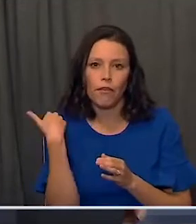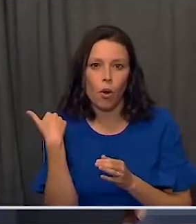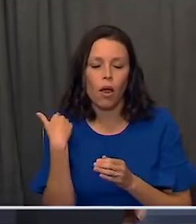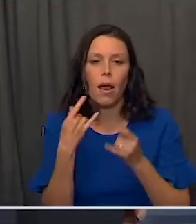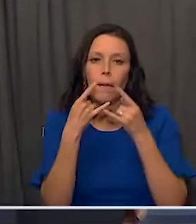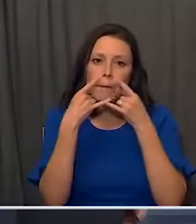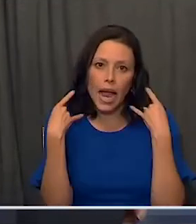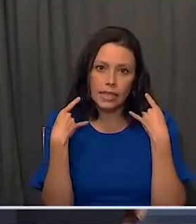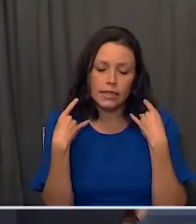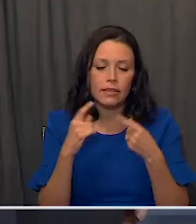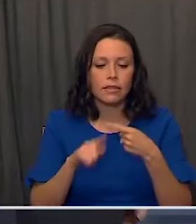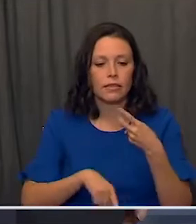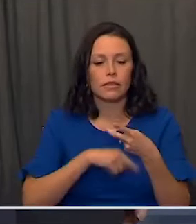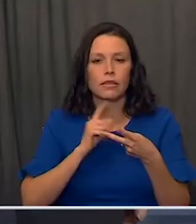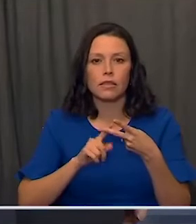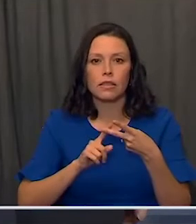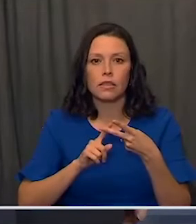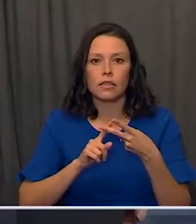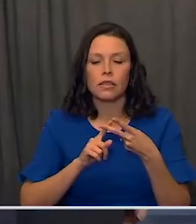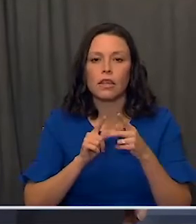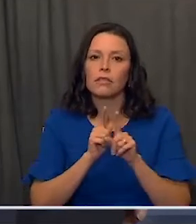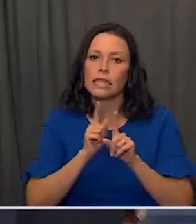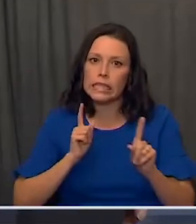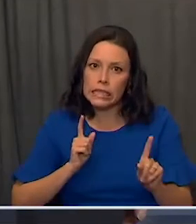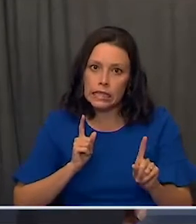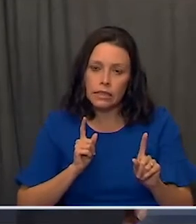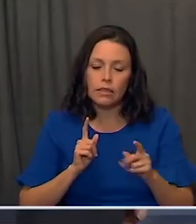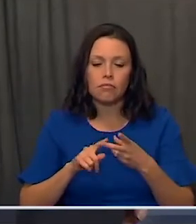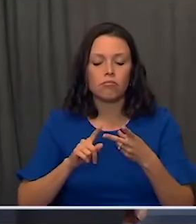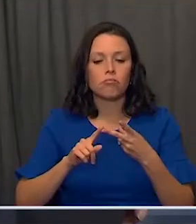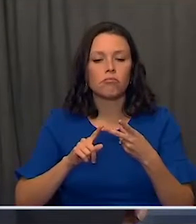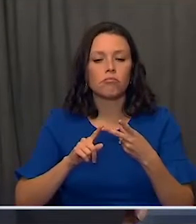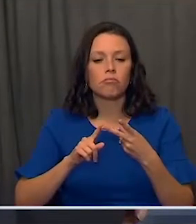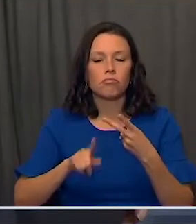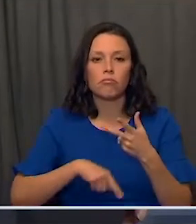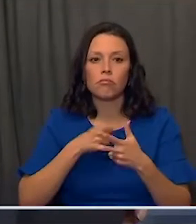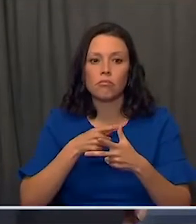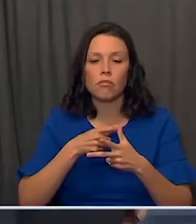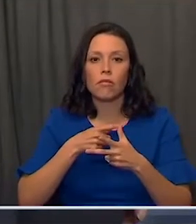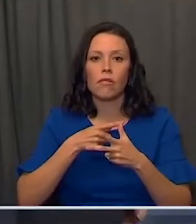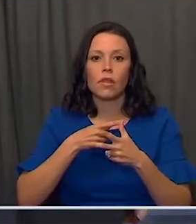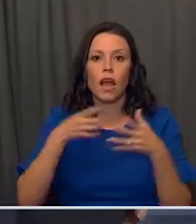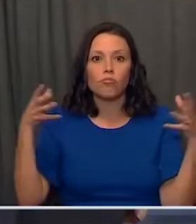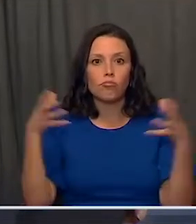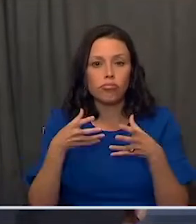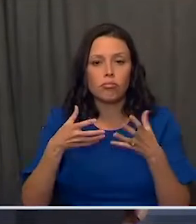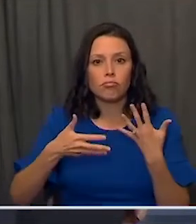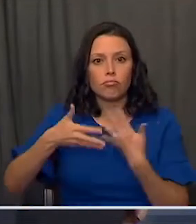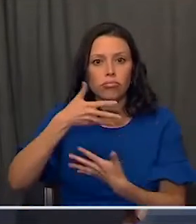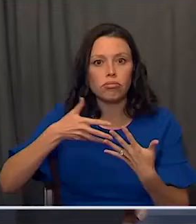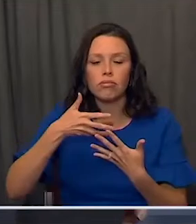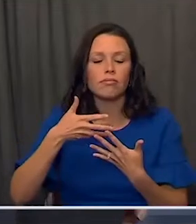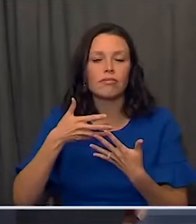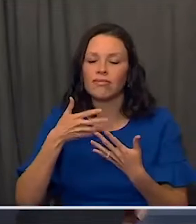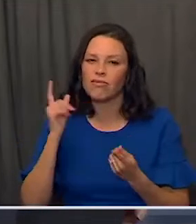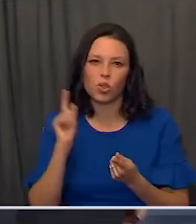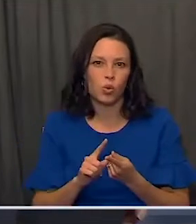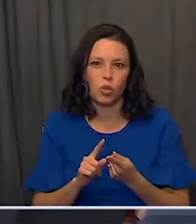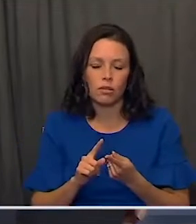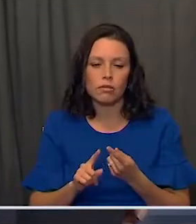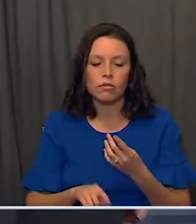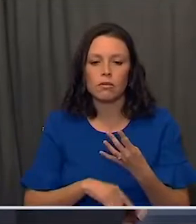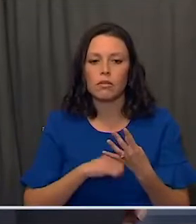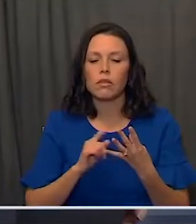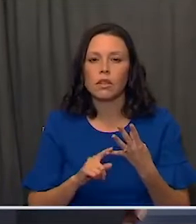Mask wearing. Staping distance. Avoiding congregate settings. Doing